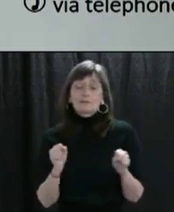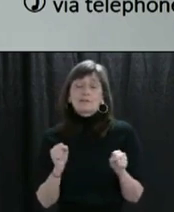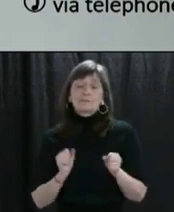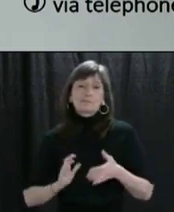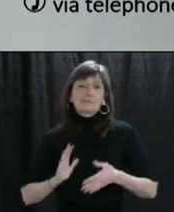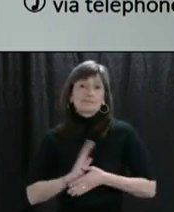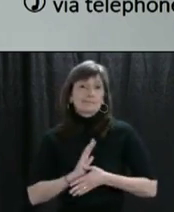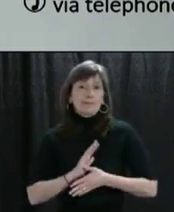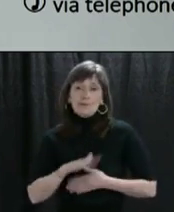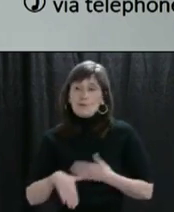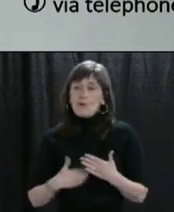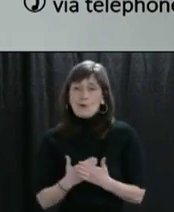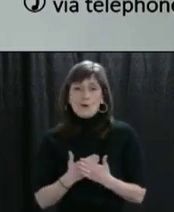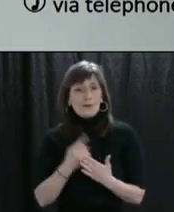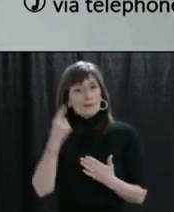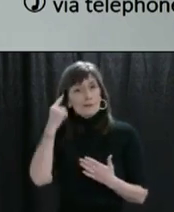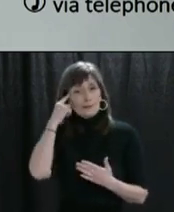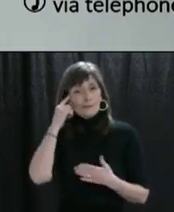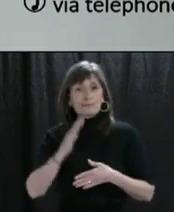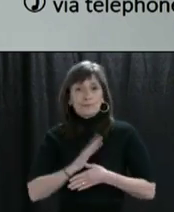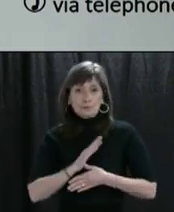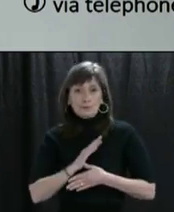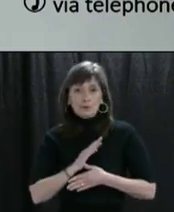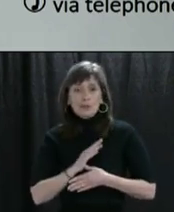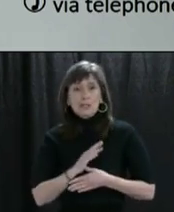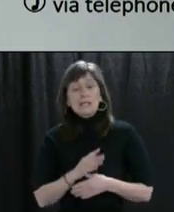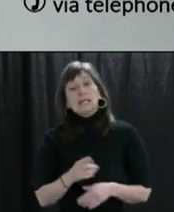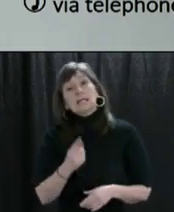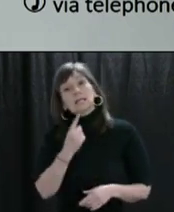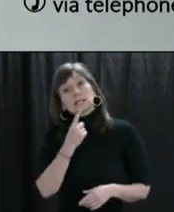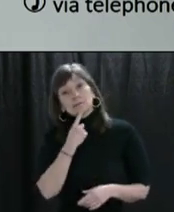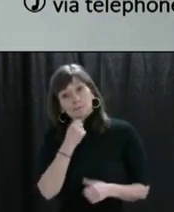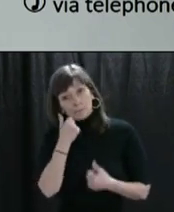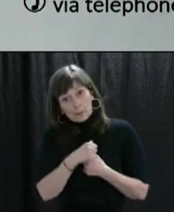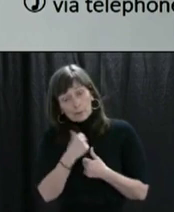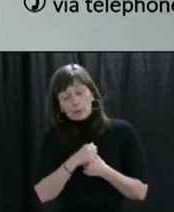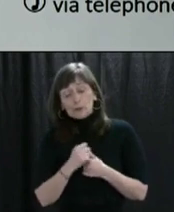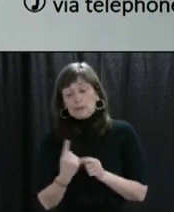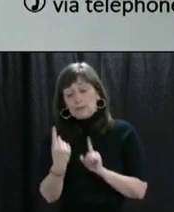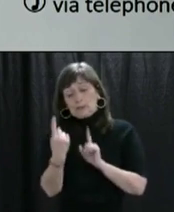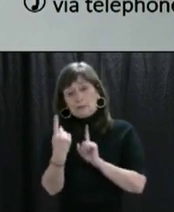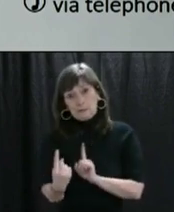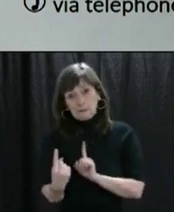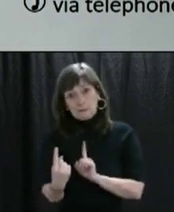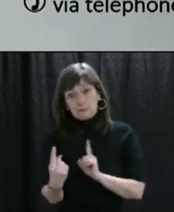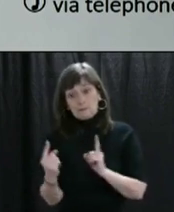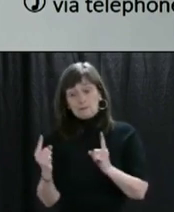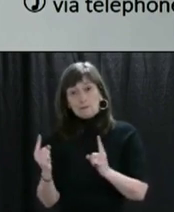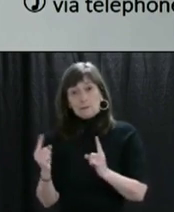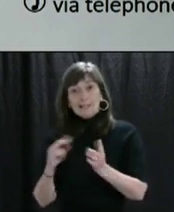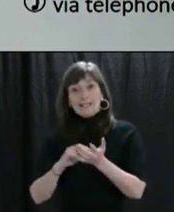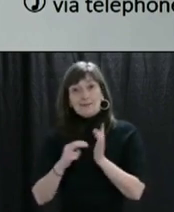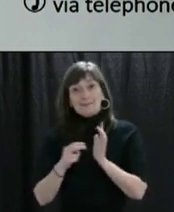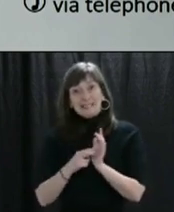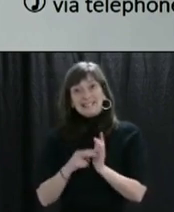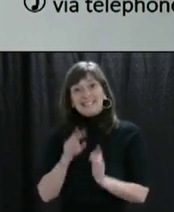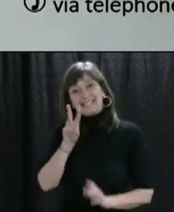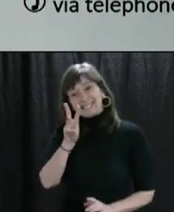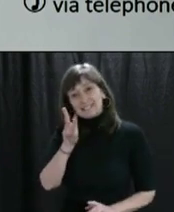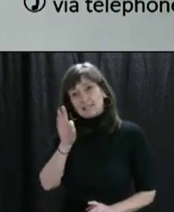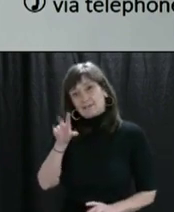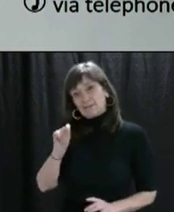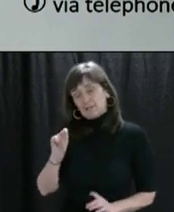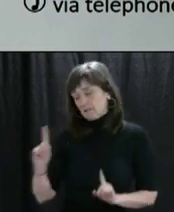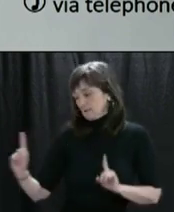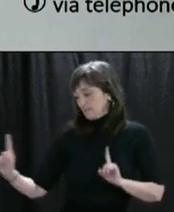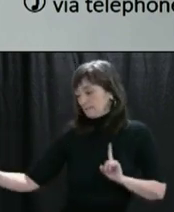I want to remind everyone that when we say we must maintain social distancing, this means keeping a physical distance of six feet